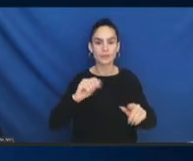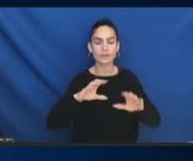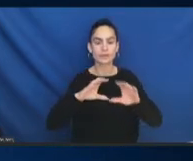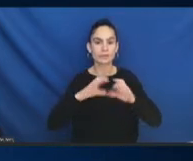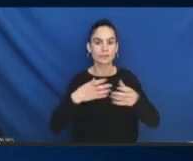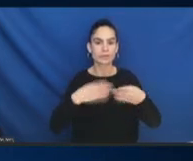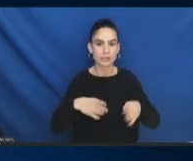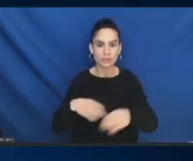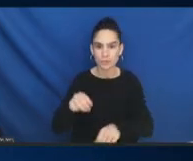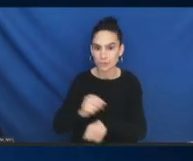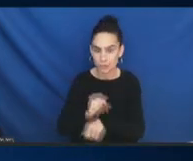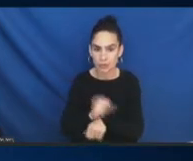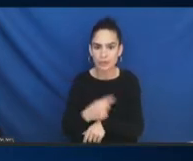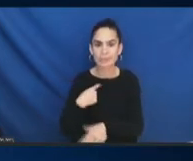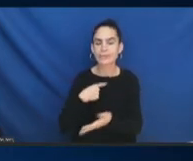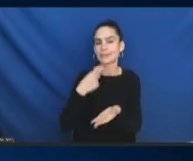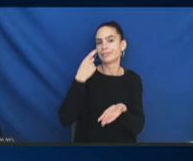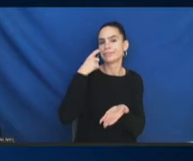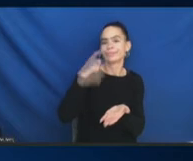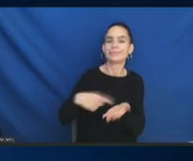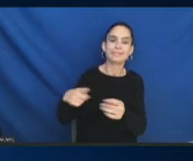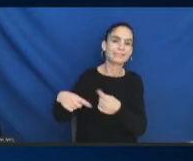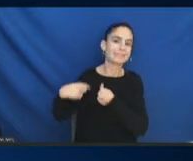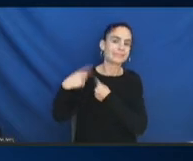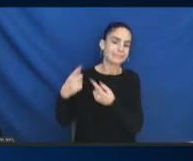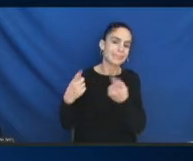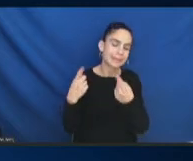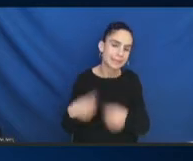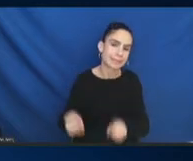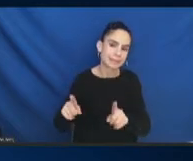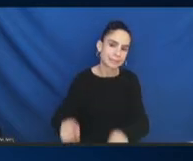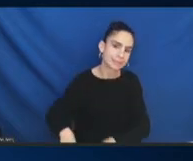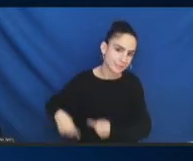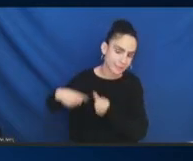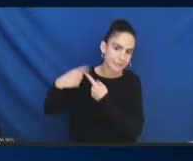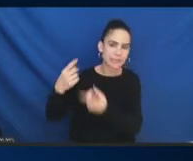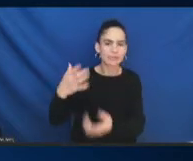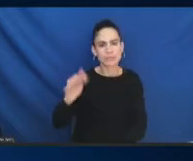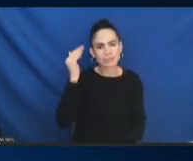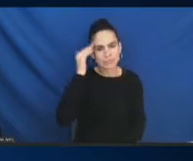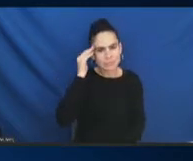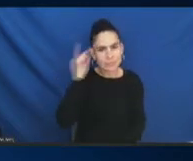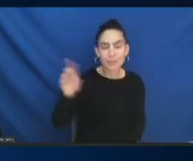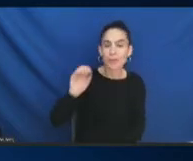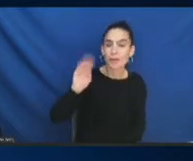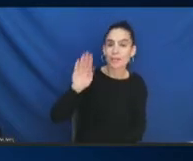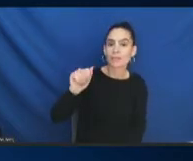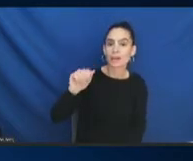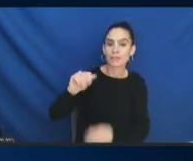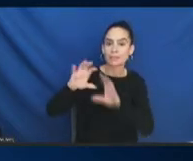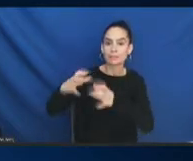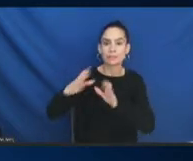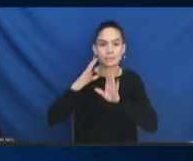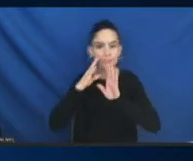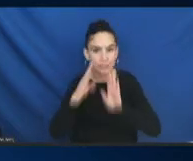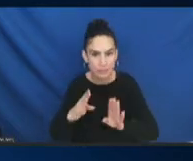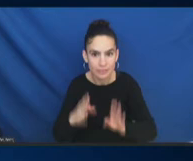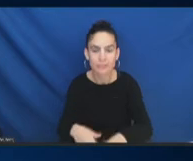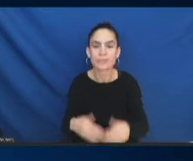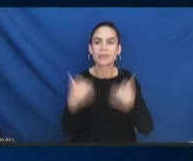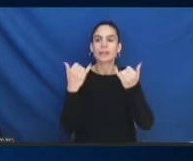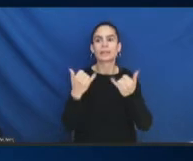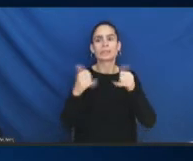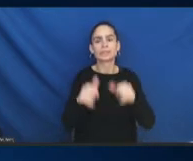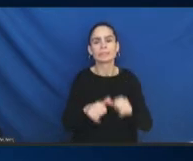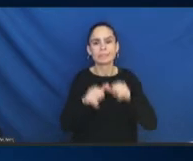on for a long time. I know the Obama administration very much focused on this. And so, this is a build. So, I think what you heard today